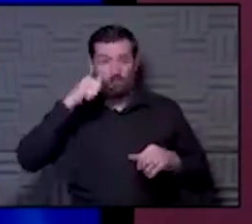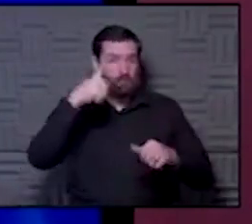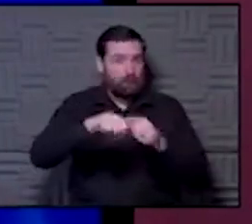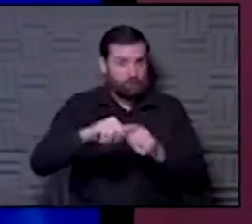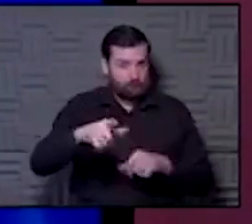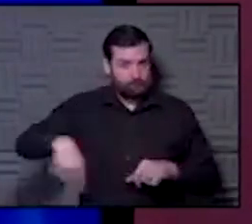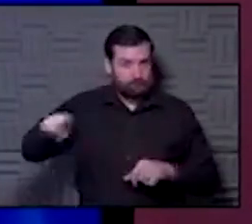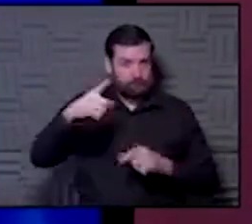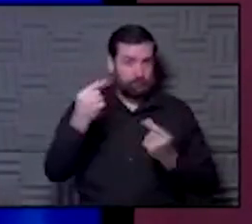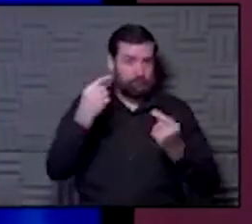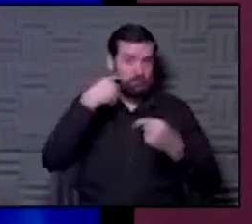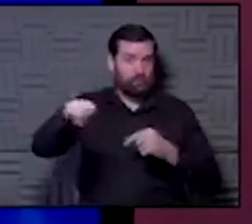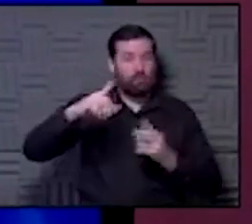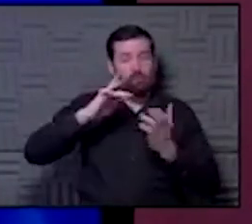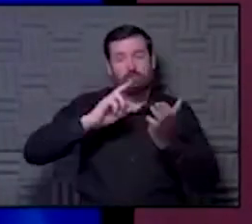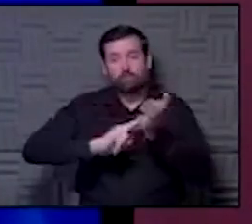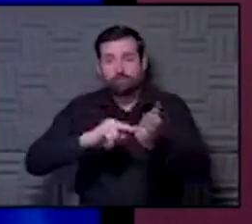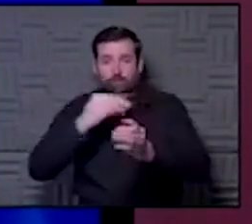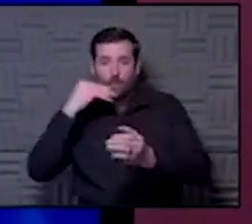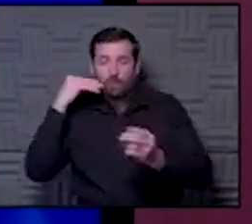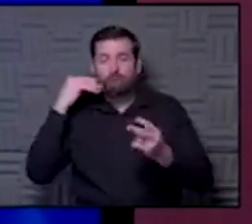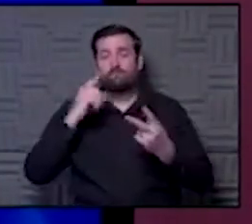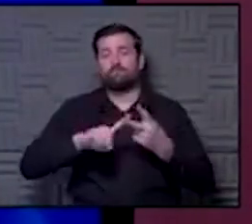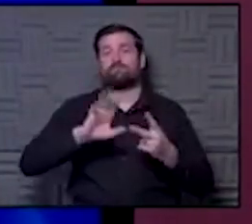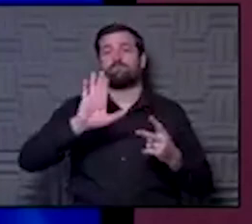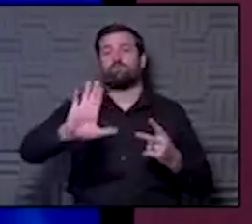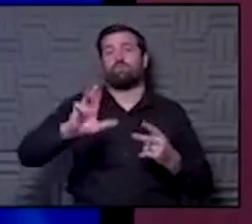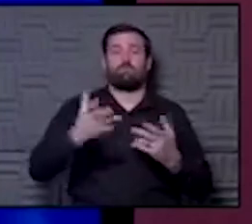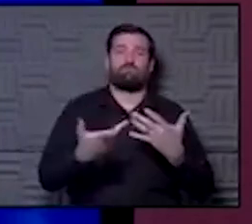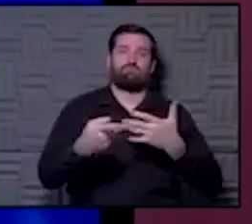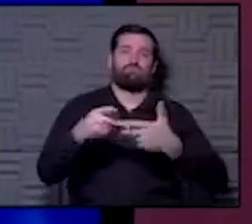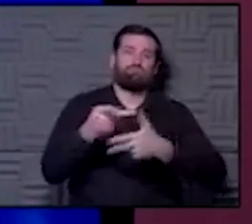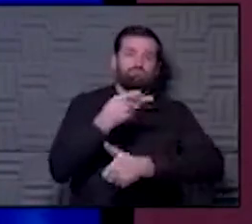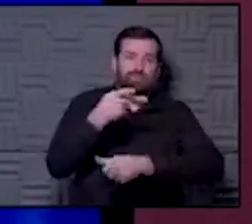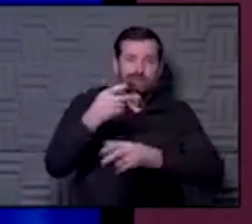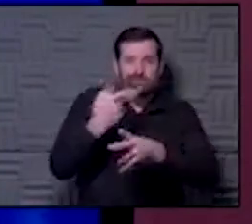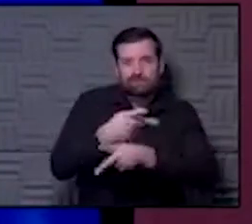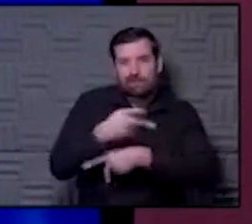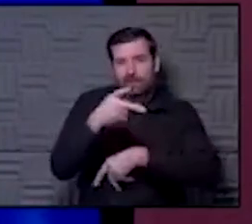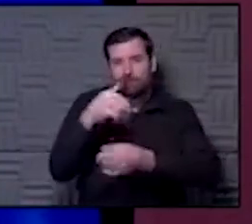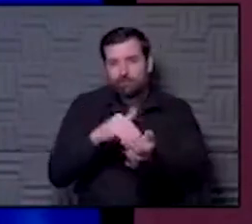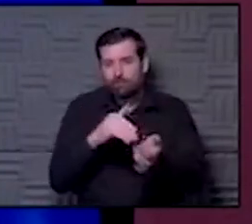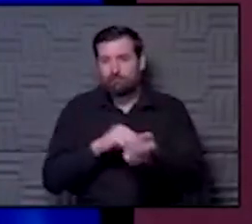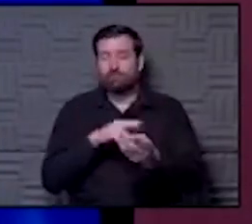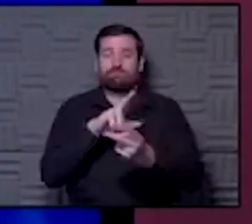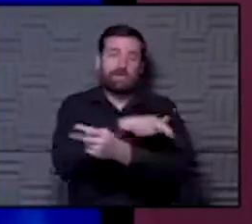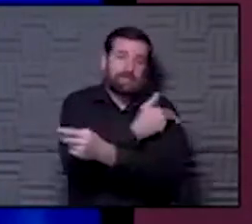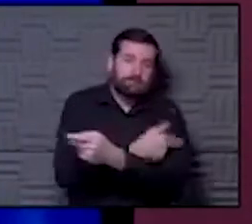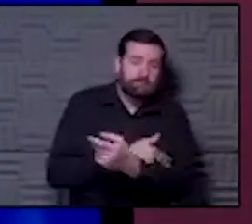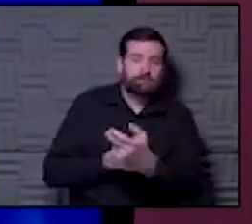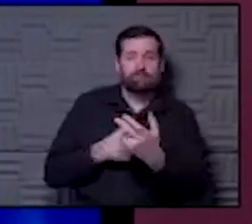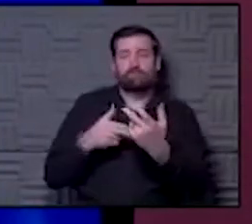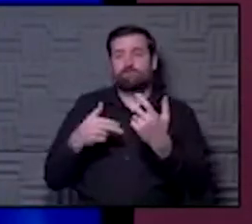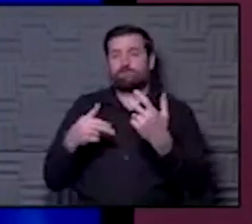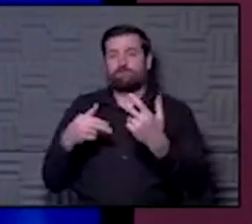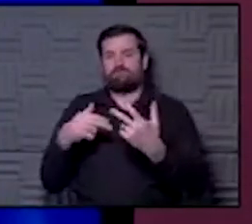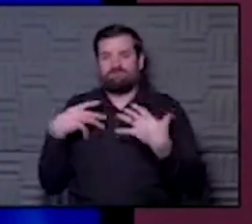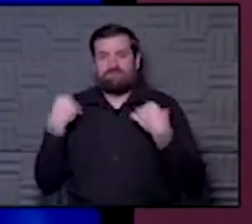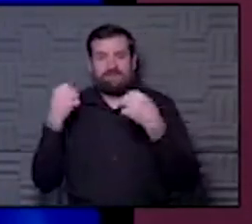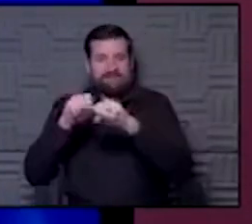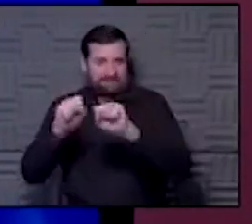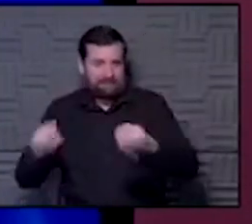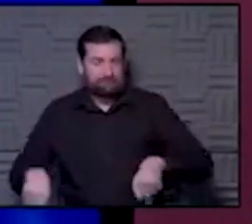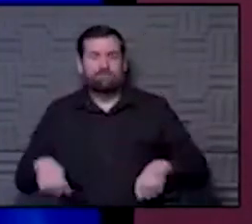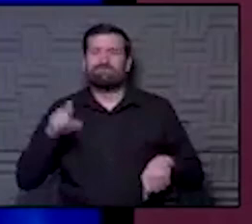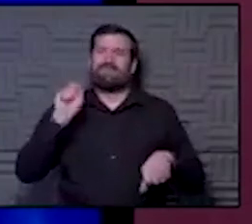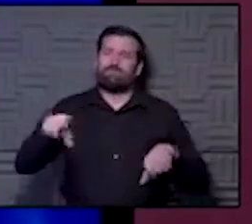whether it's your primary care office, whether it's hospitals and health systems, we need to put as much out there as we can